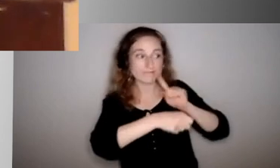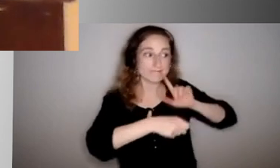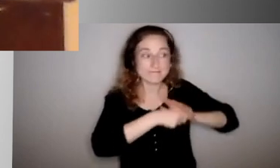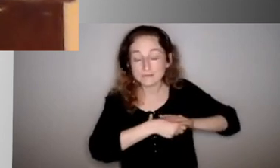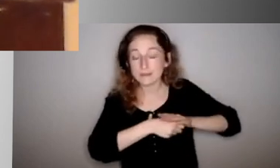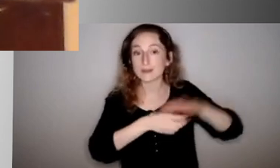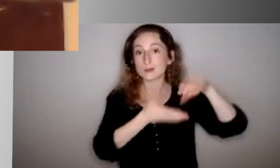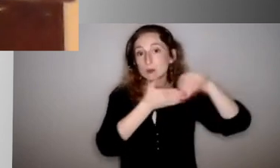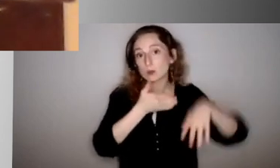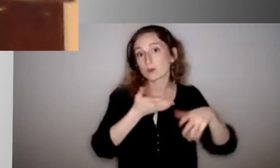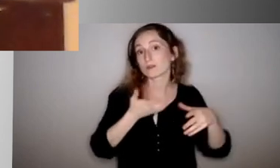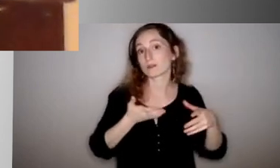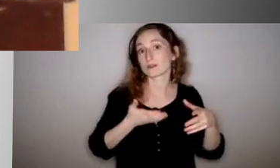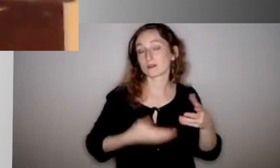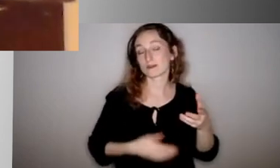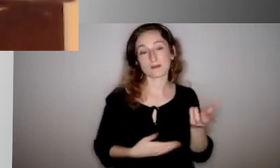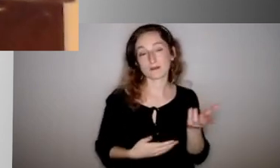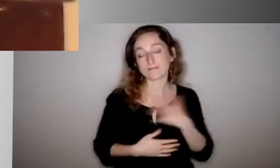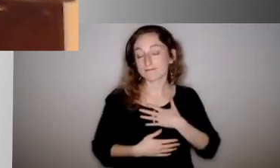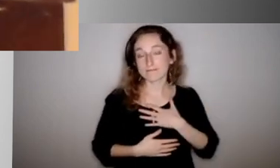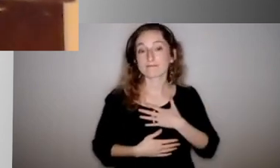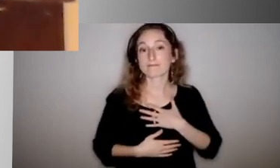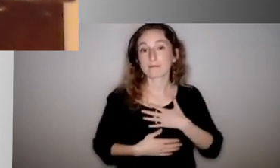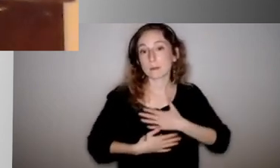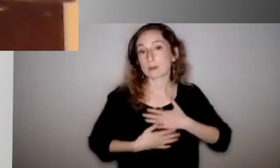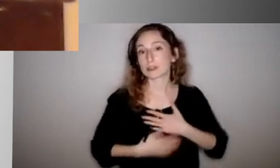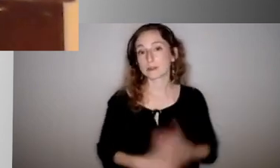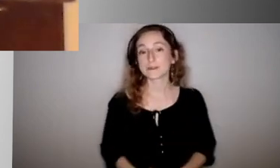teachers in Indiana tonight was phenomenal. I just appreciate both of you.